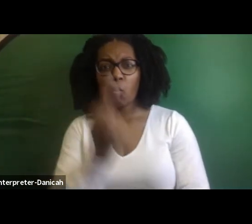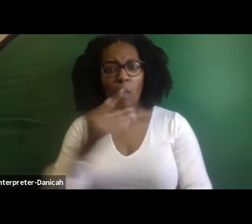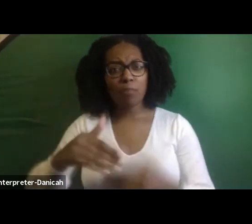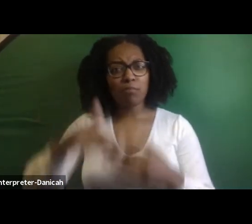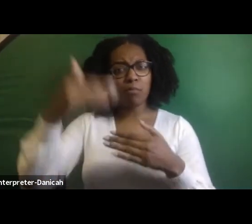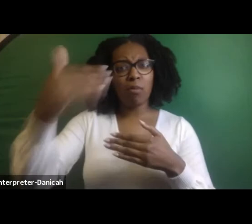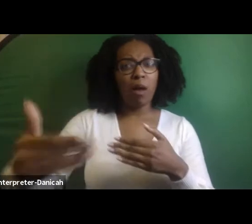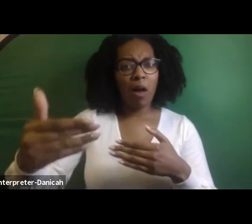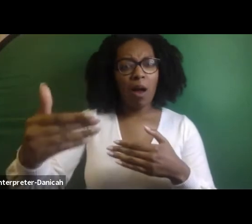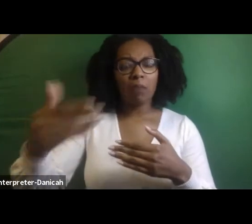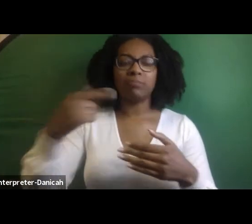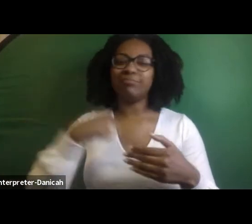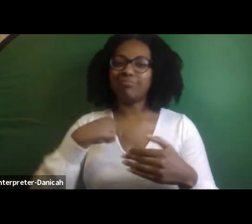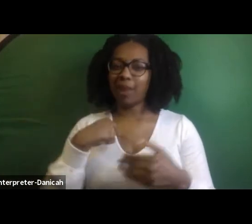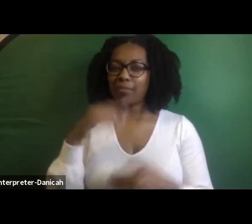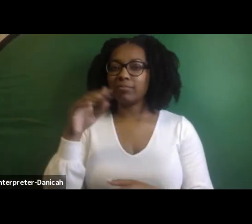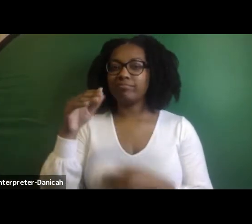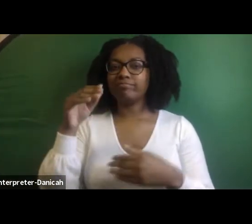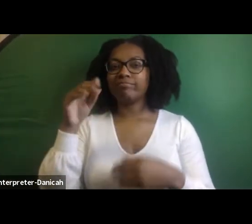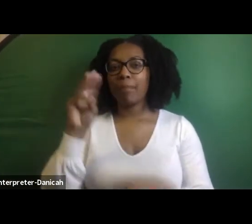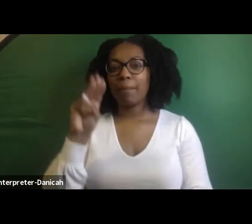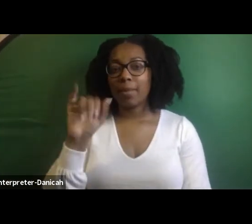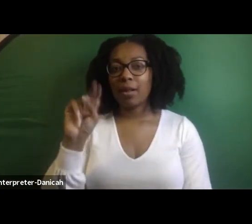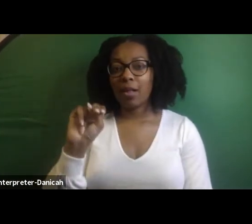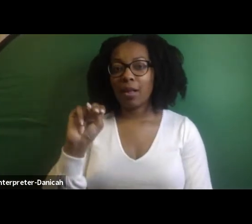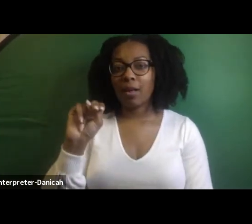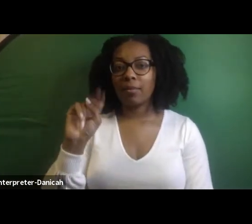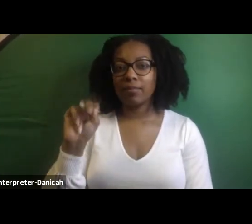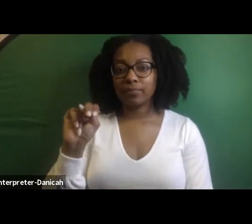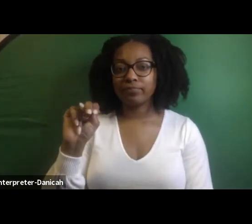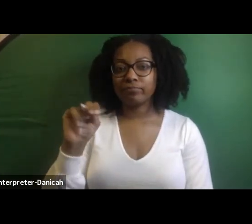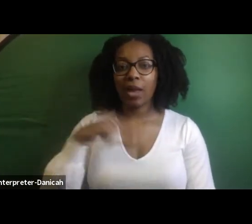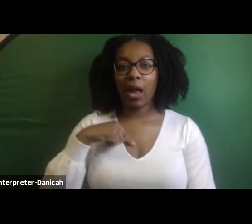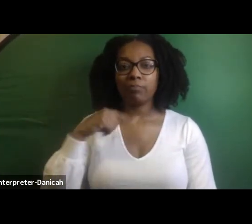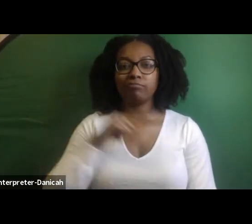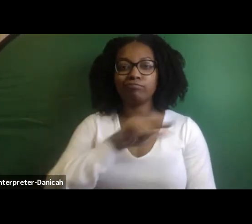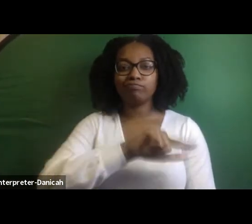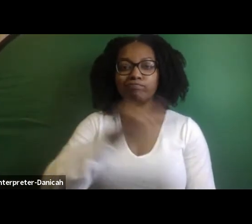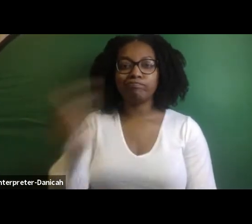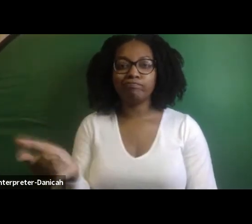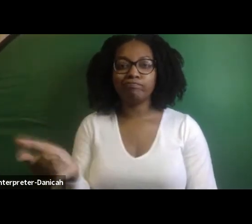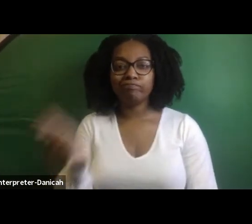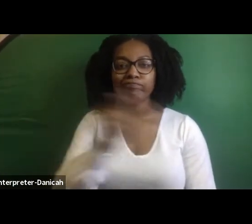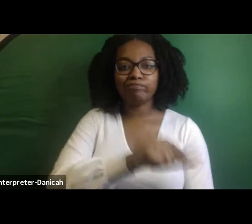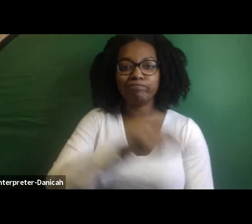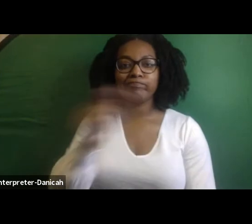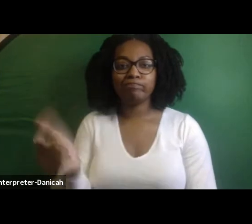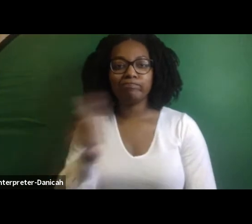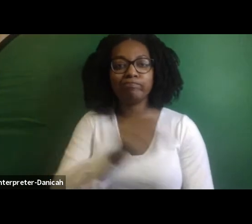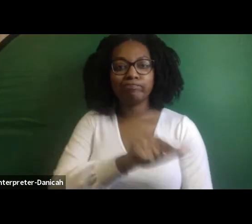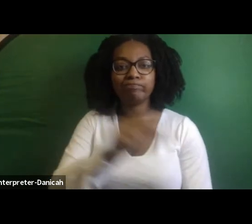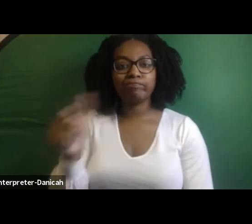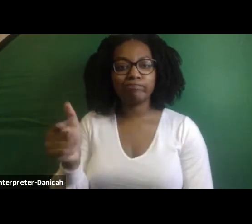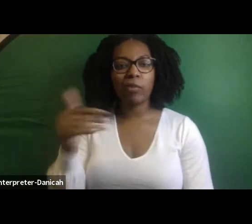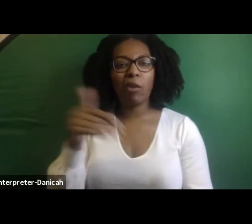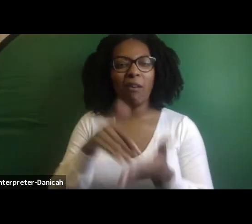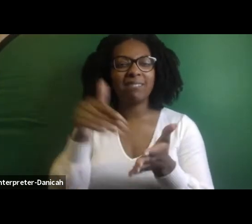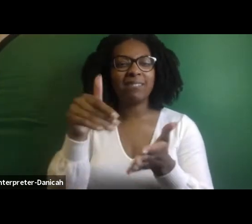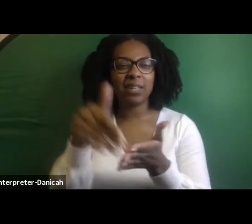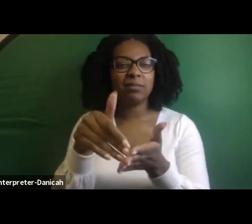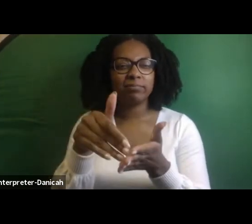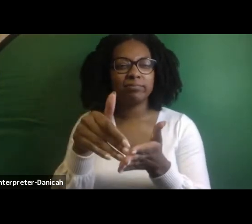I'm in Minneapolis. So, I'm back and forth working throughout the Twin City area, metro area all the time. And so,